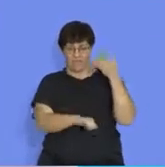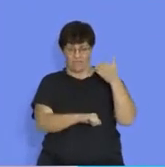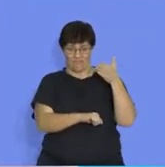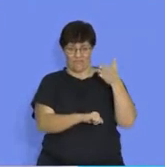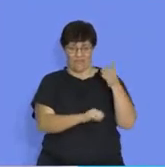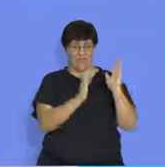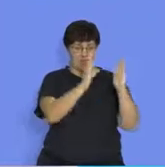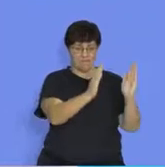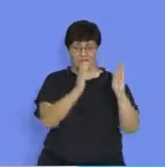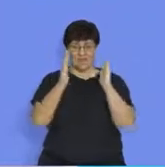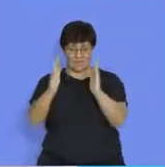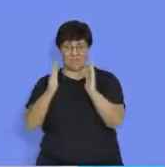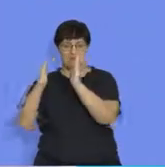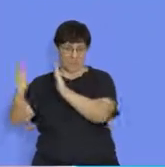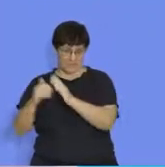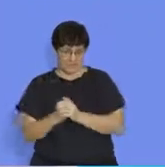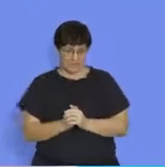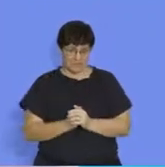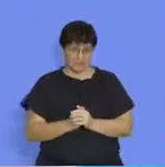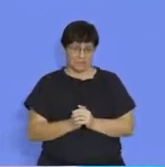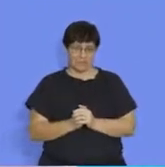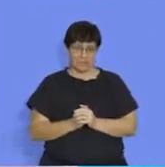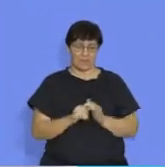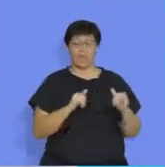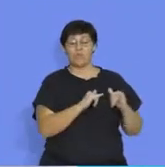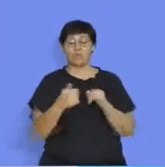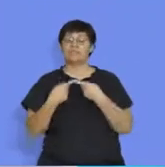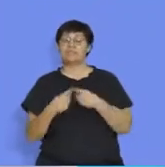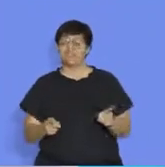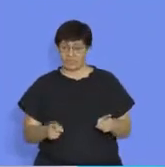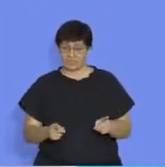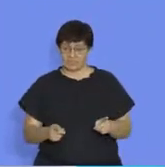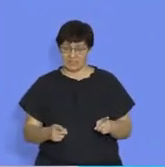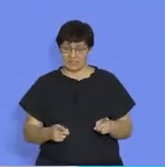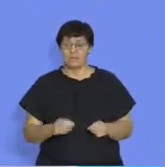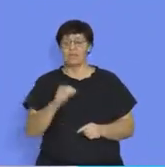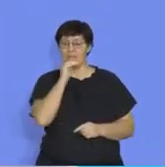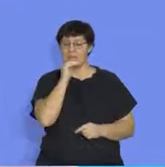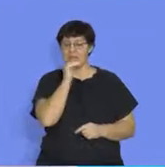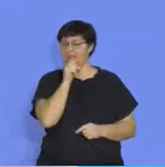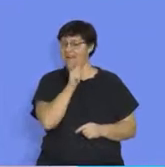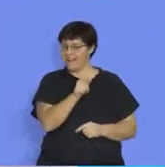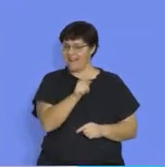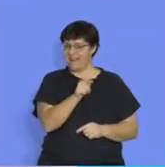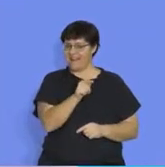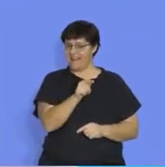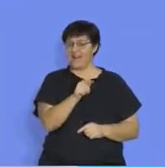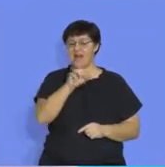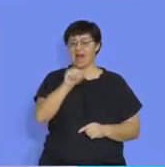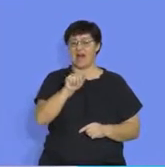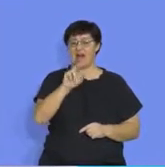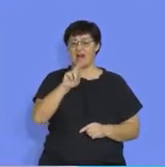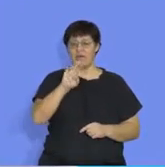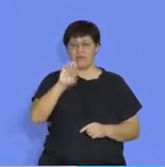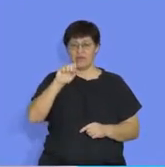subtracted between successive terms. And a common difference is the main characteristic of an